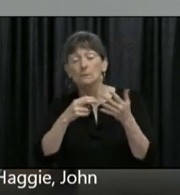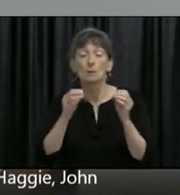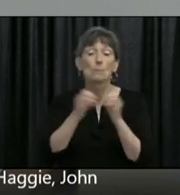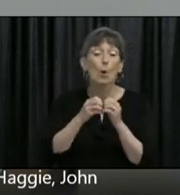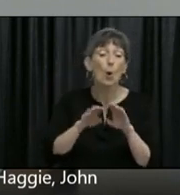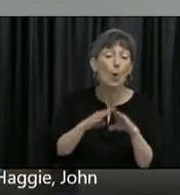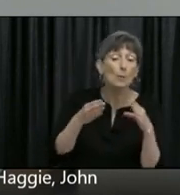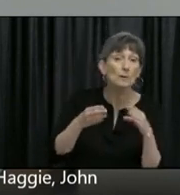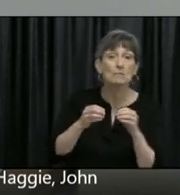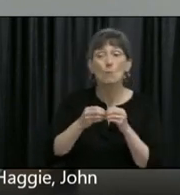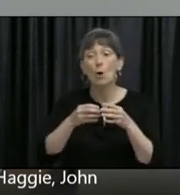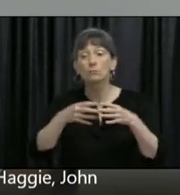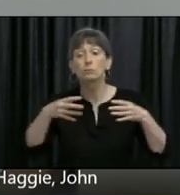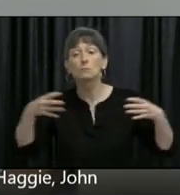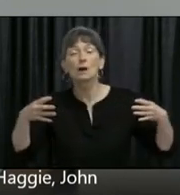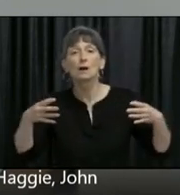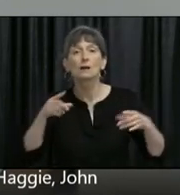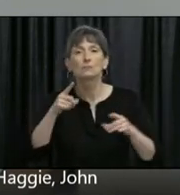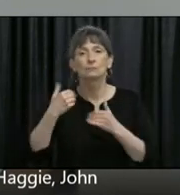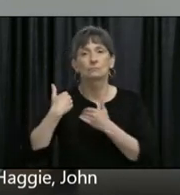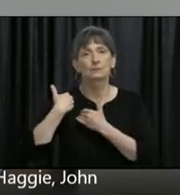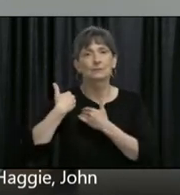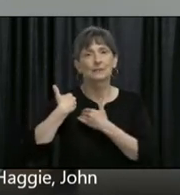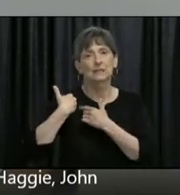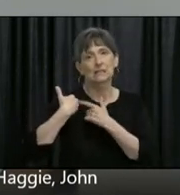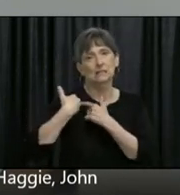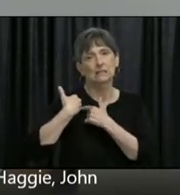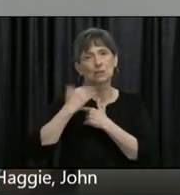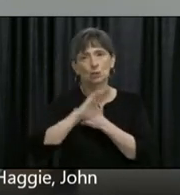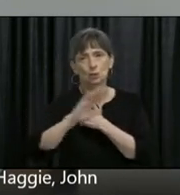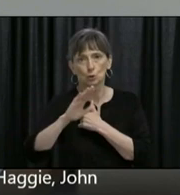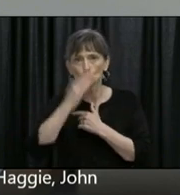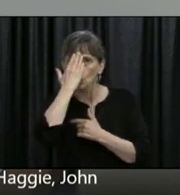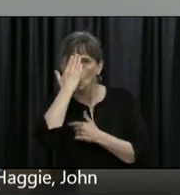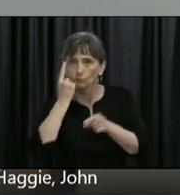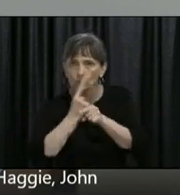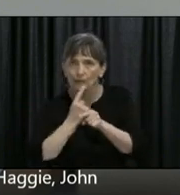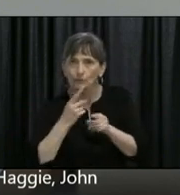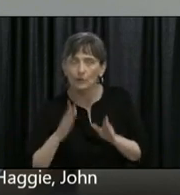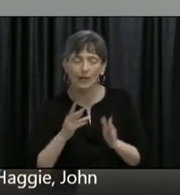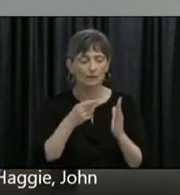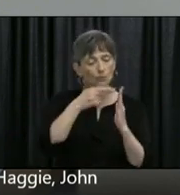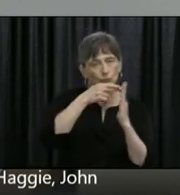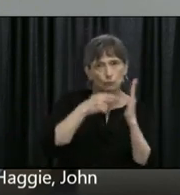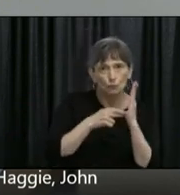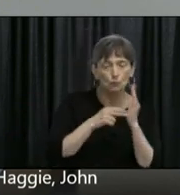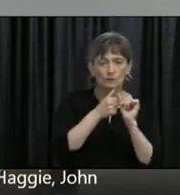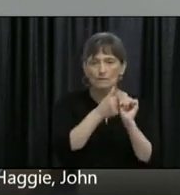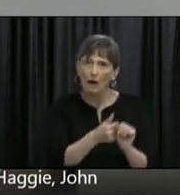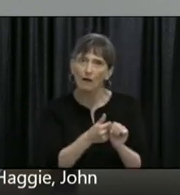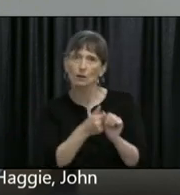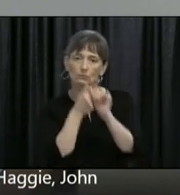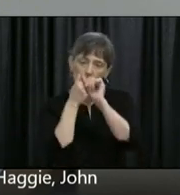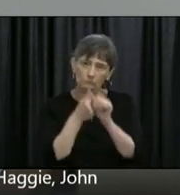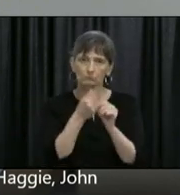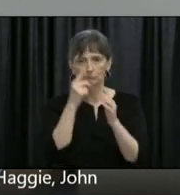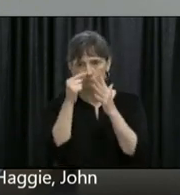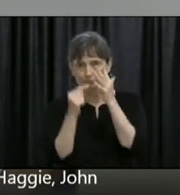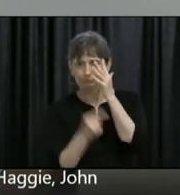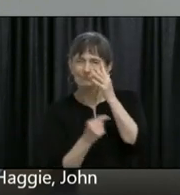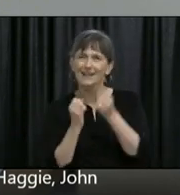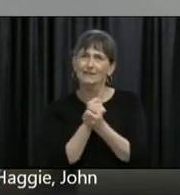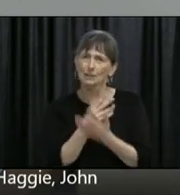is really going to become more key in how these recommendations, these guidelines and these orders are